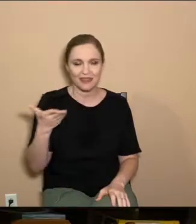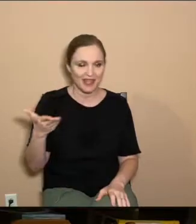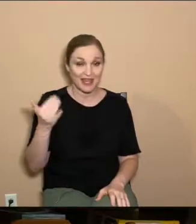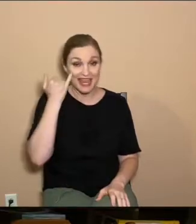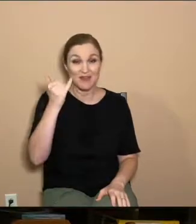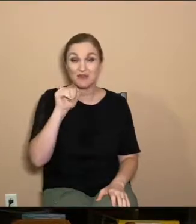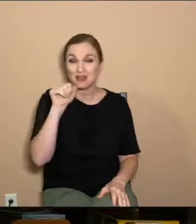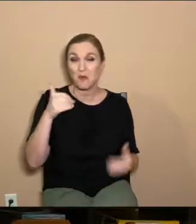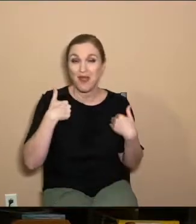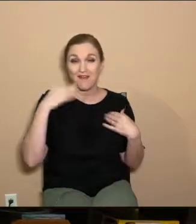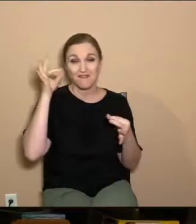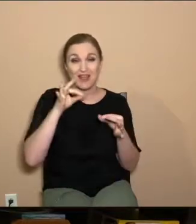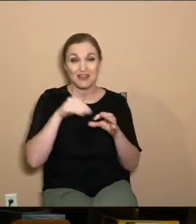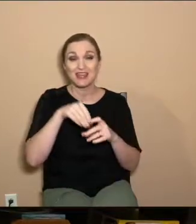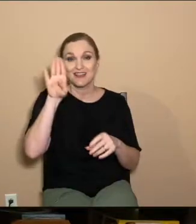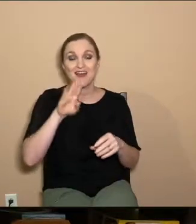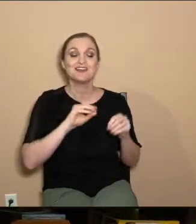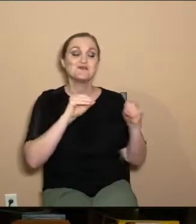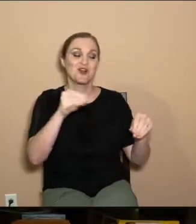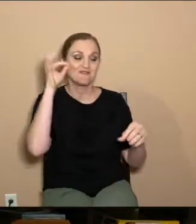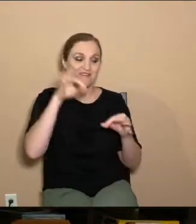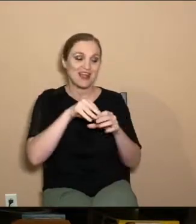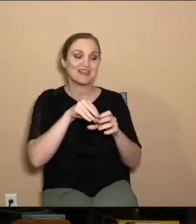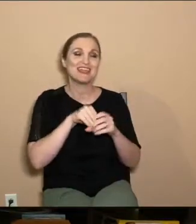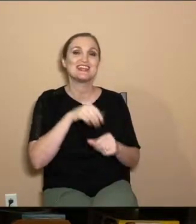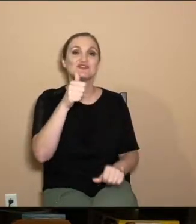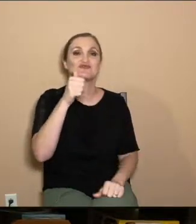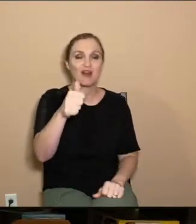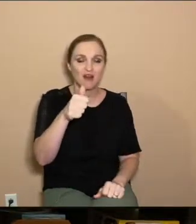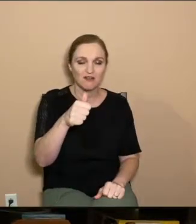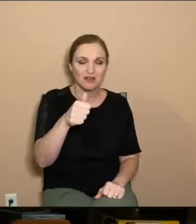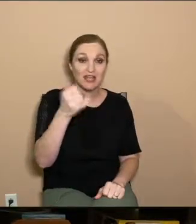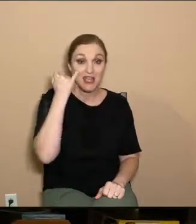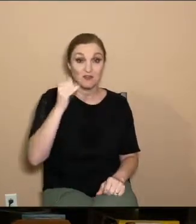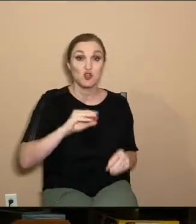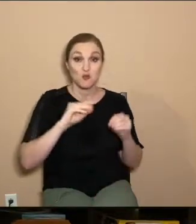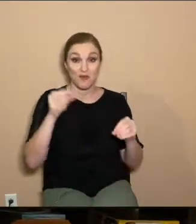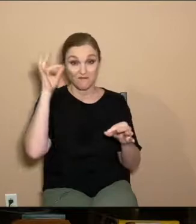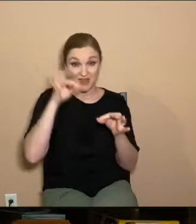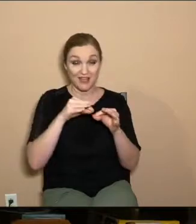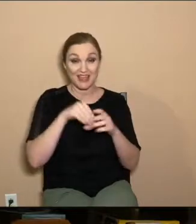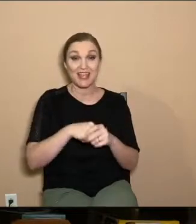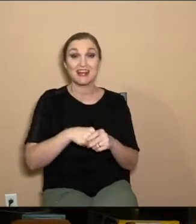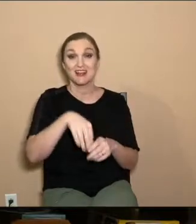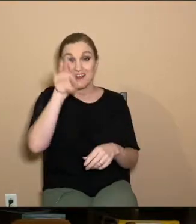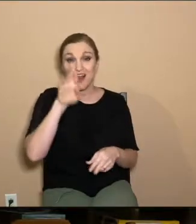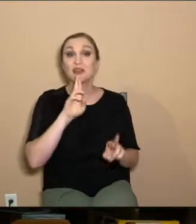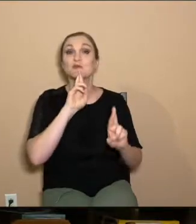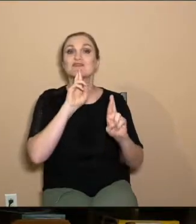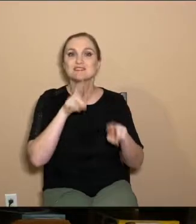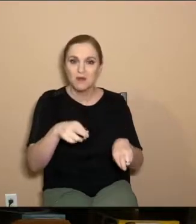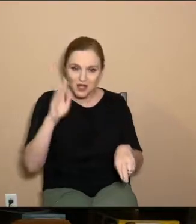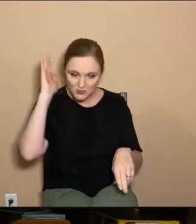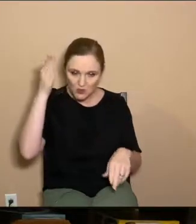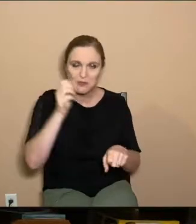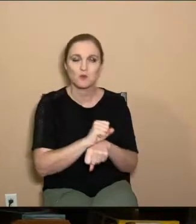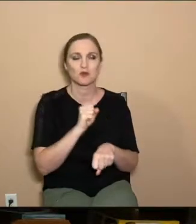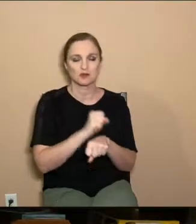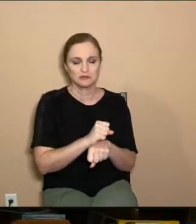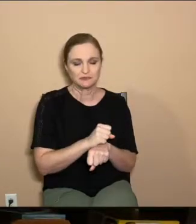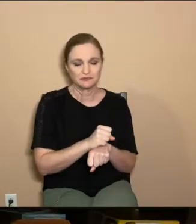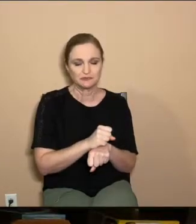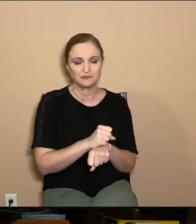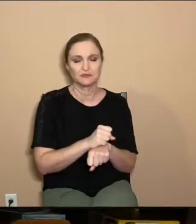God, we're putting our faith in ourselves. He says, if you're going to put faith in God, you're naturally going to have works that come out of that, out of that.